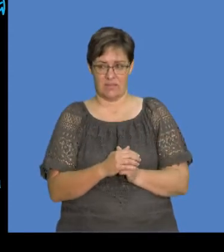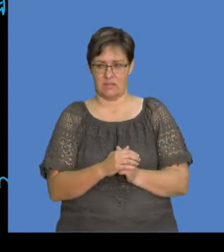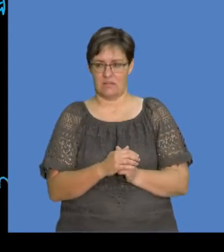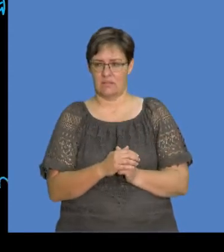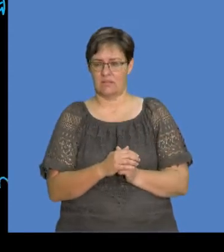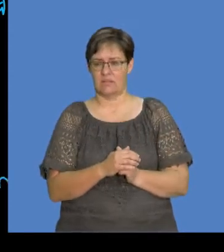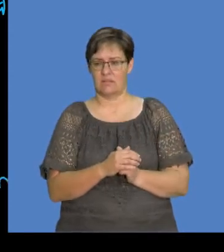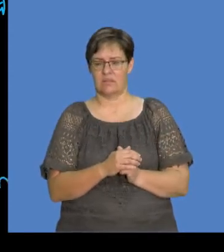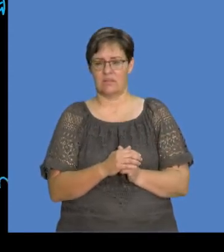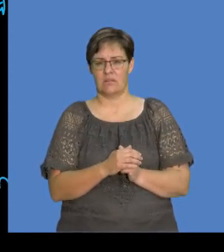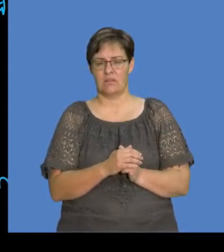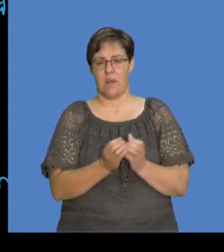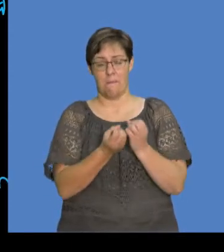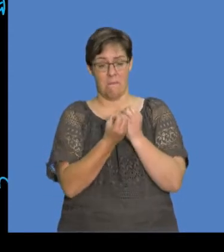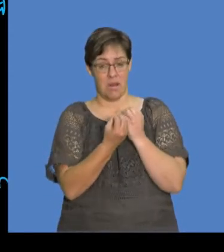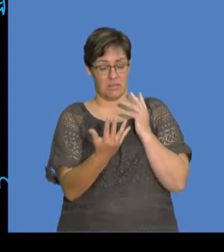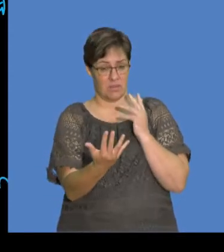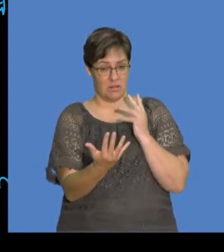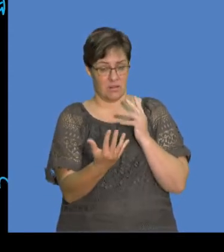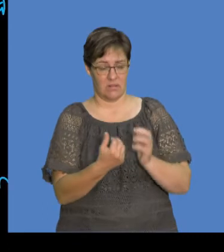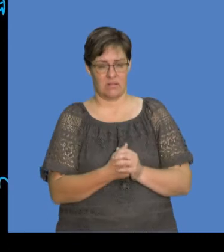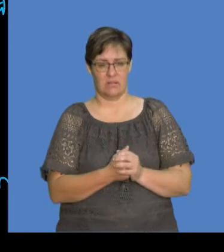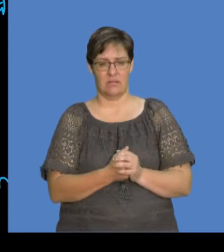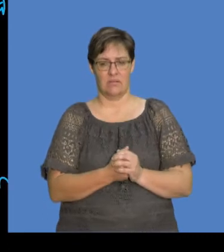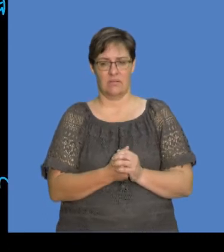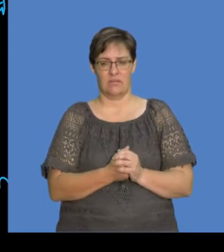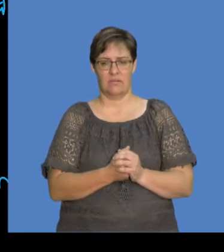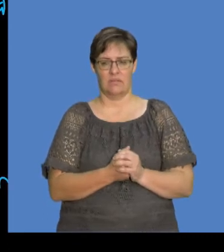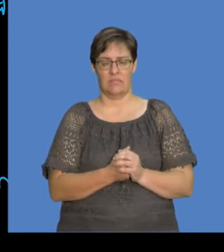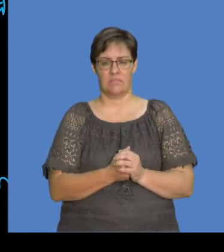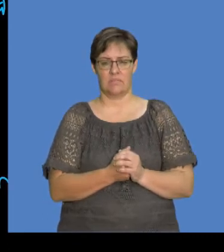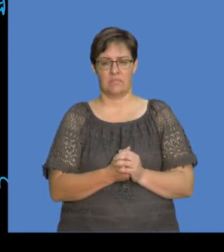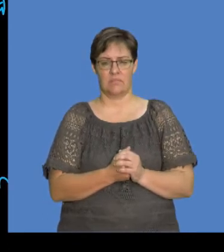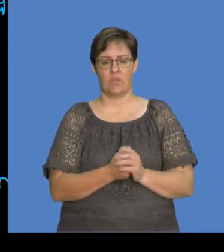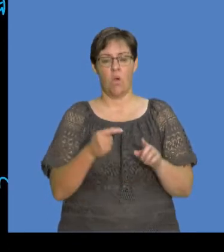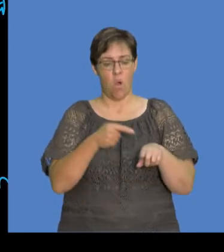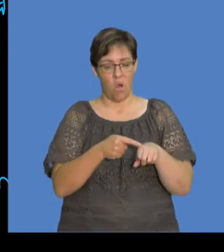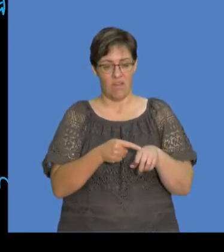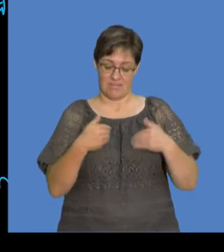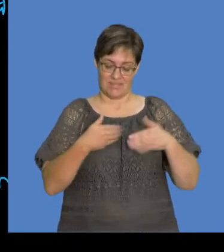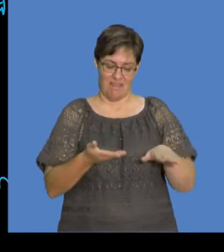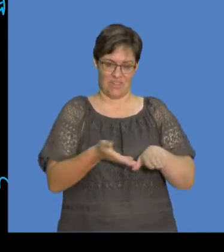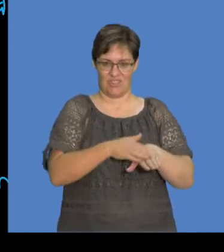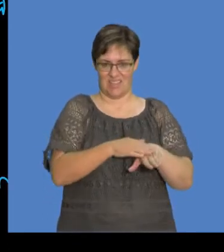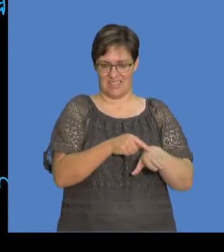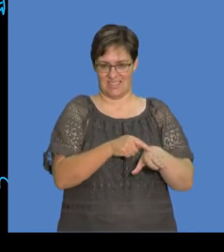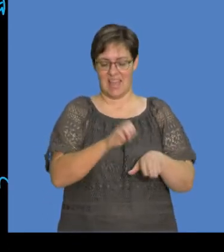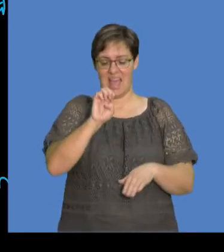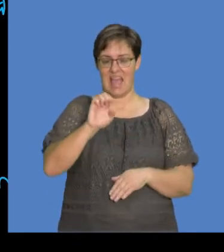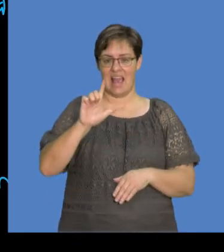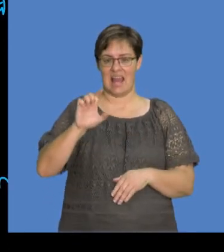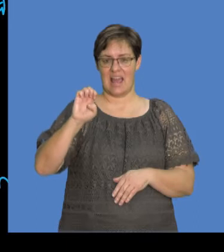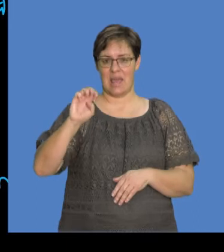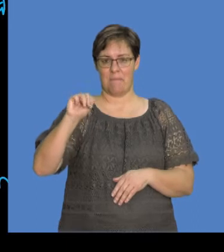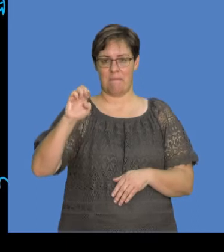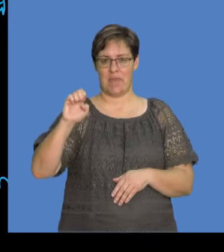It's an integer multiple of the elementary charge, okay? So